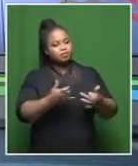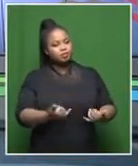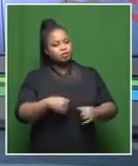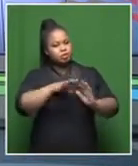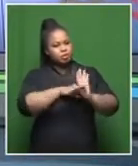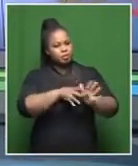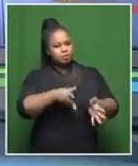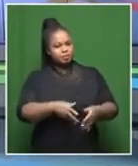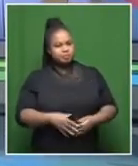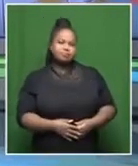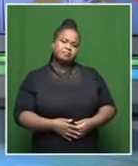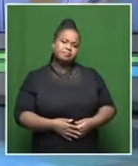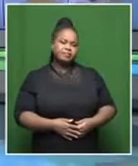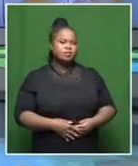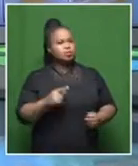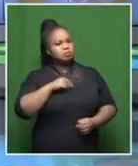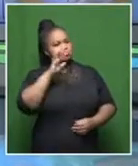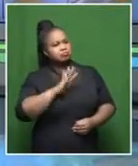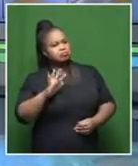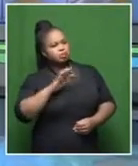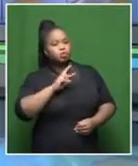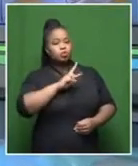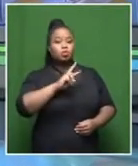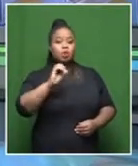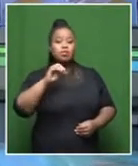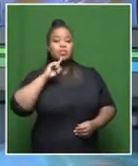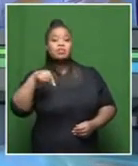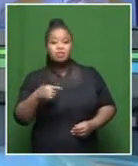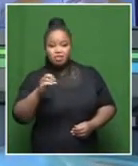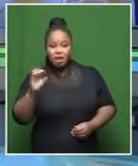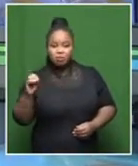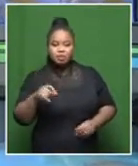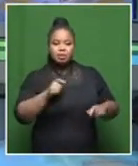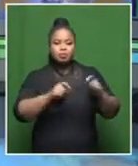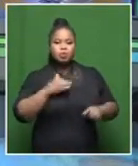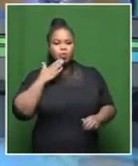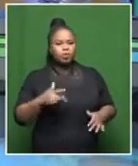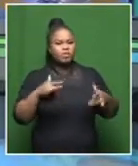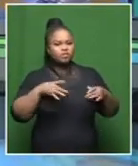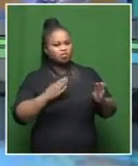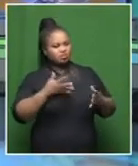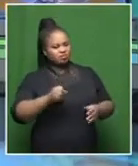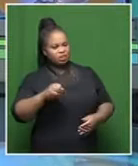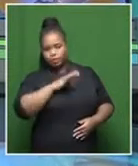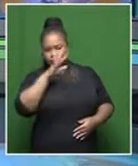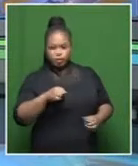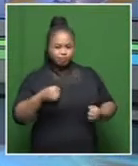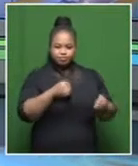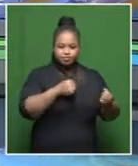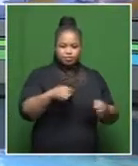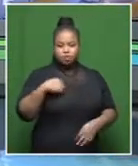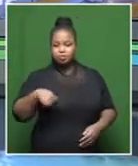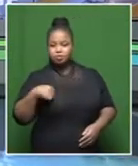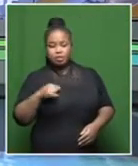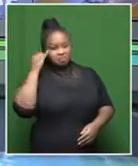program. I mean, there's an estimated 200,000 homeless people in South Africa. I mean, what strategies can municipalities